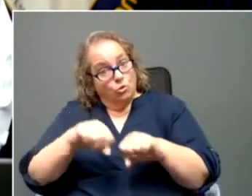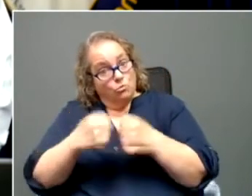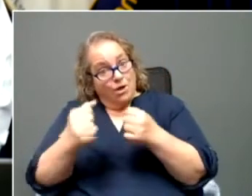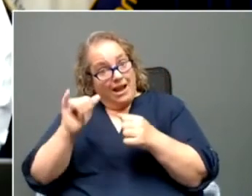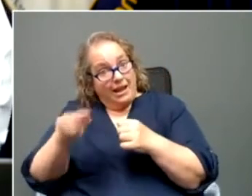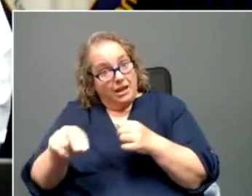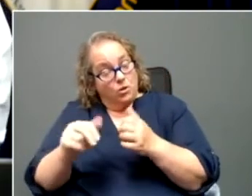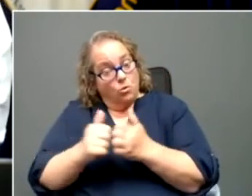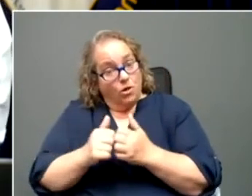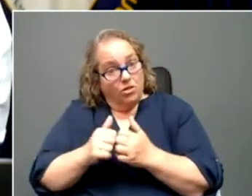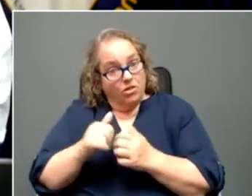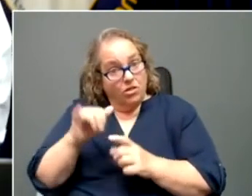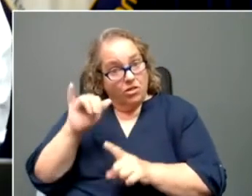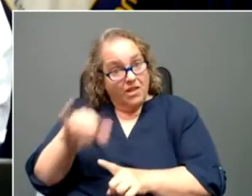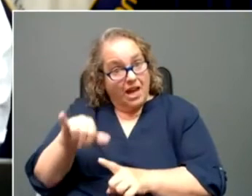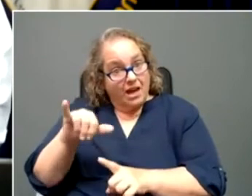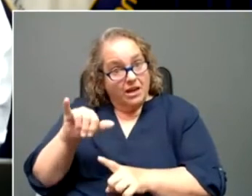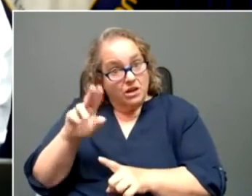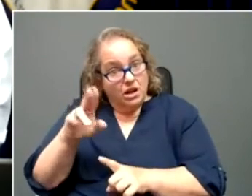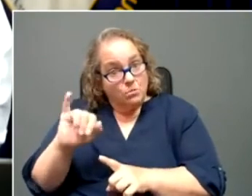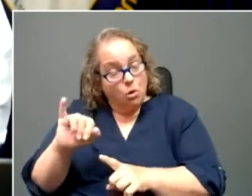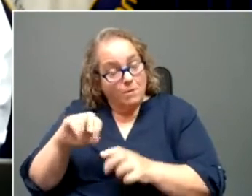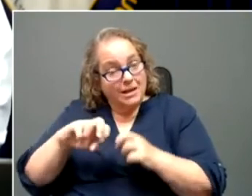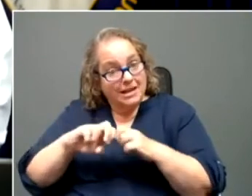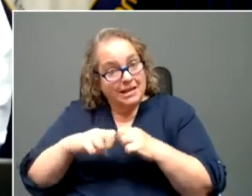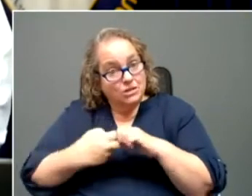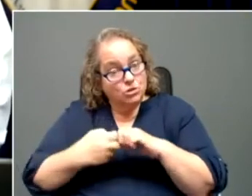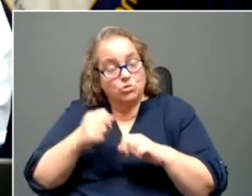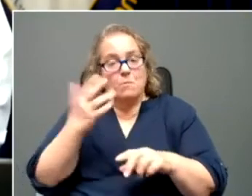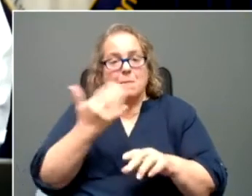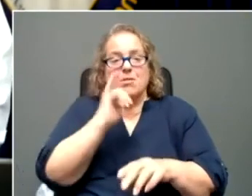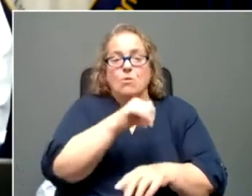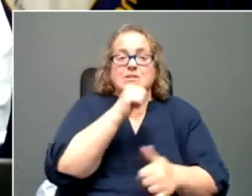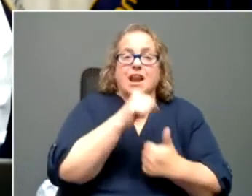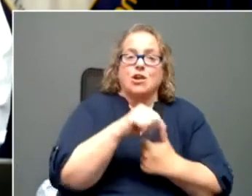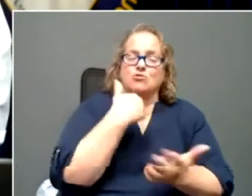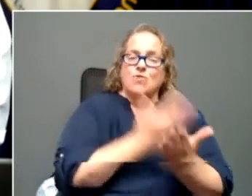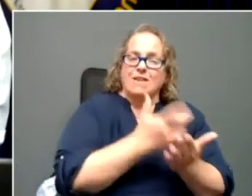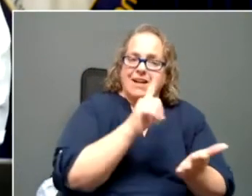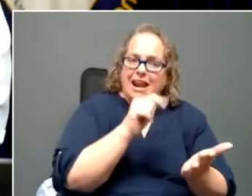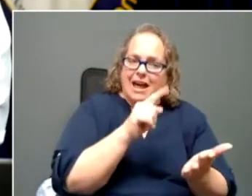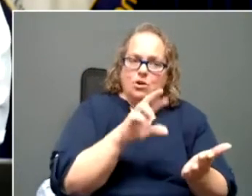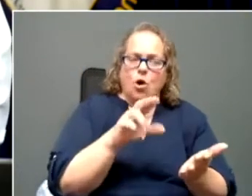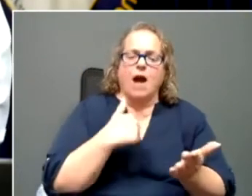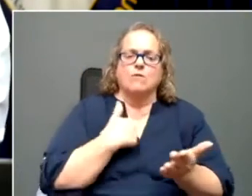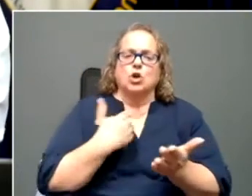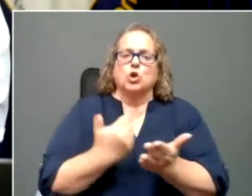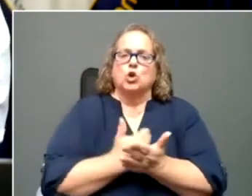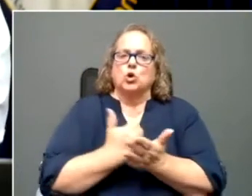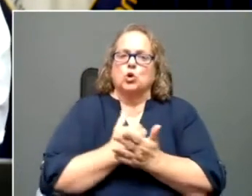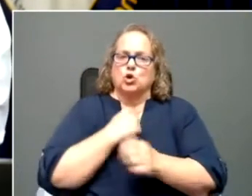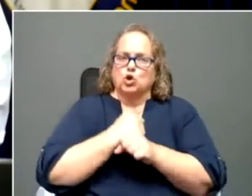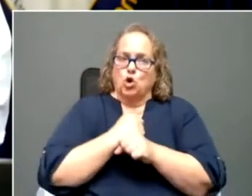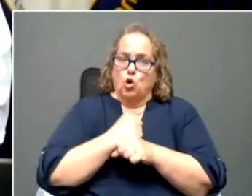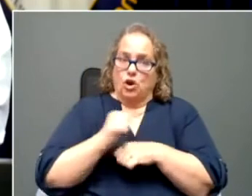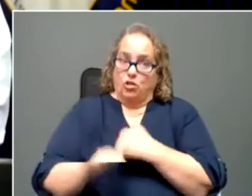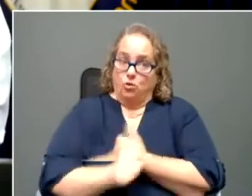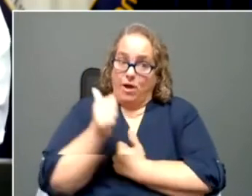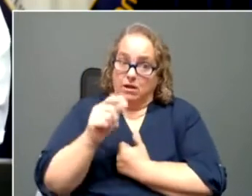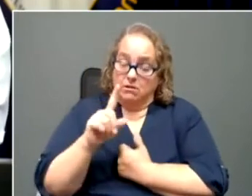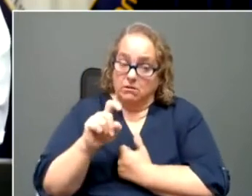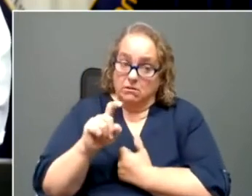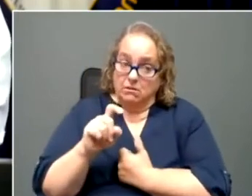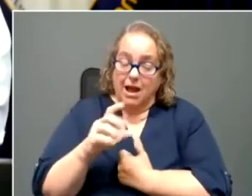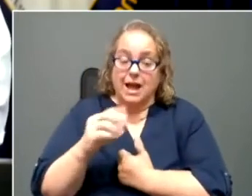letters just, you know, arriving to people maybe late? Um, or has there been a new security threat? And then also a second